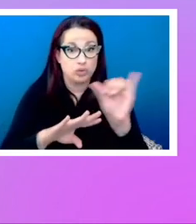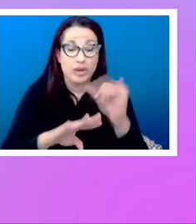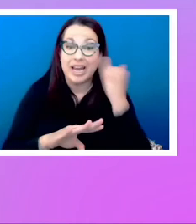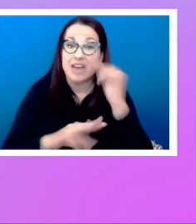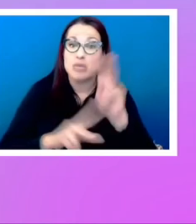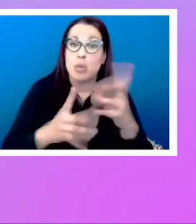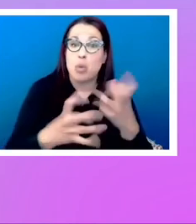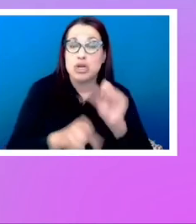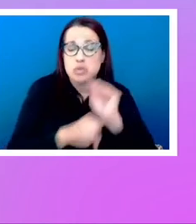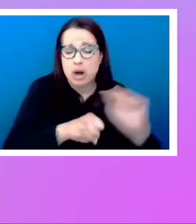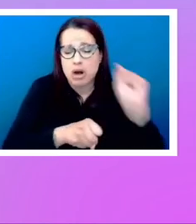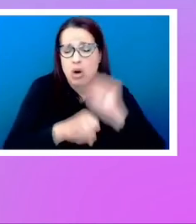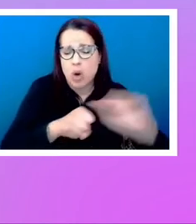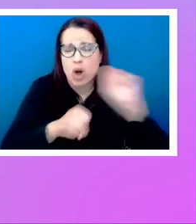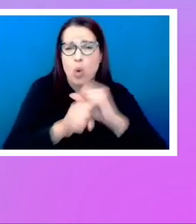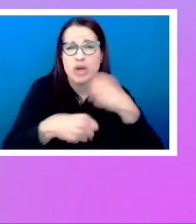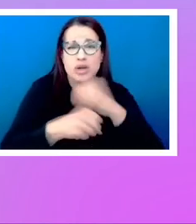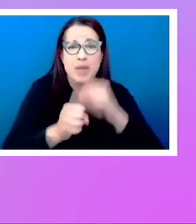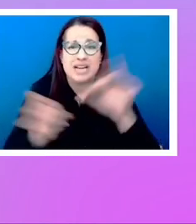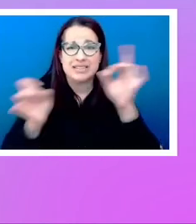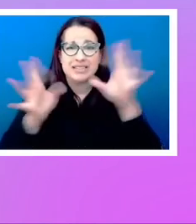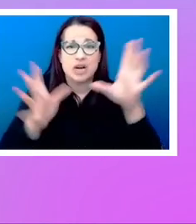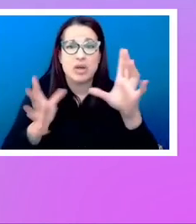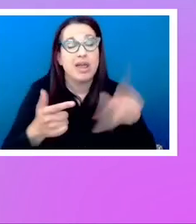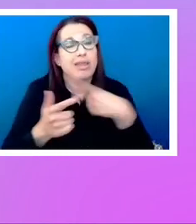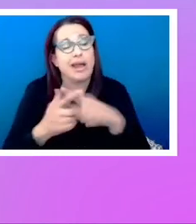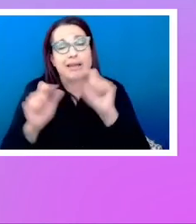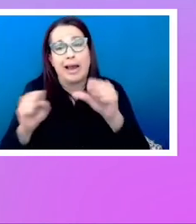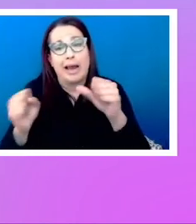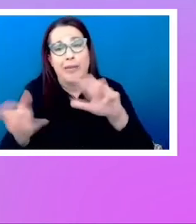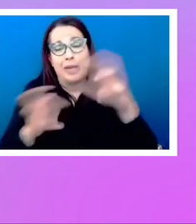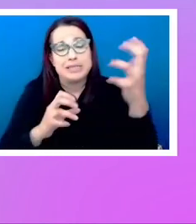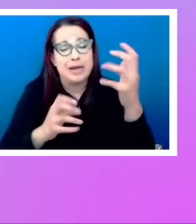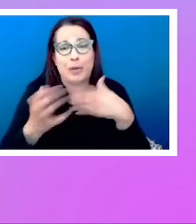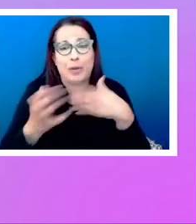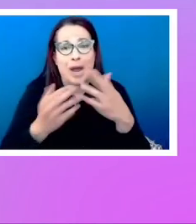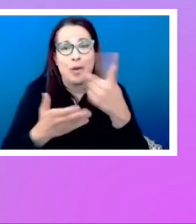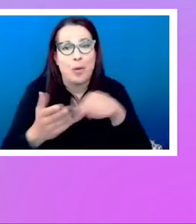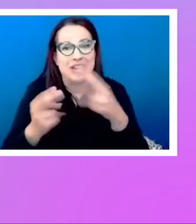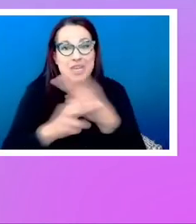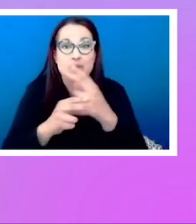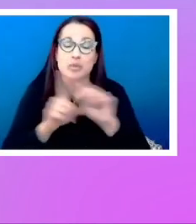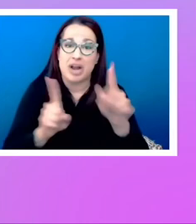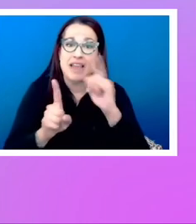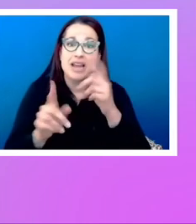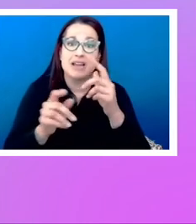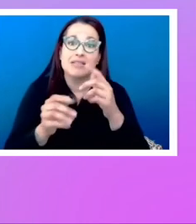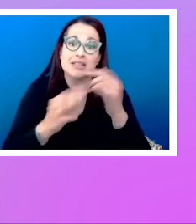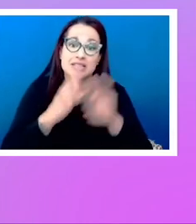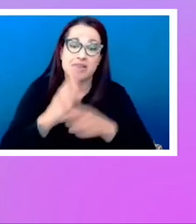terrible, then they're going to be able to do that, whatever they use. But let's have our defaults be really good.